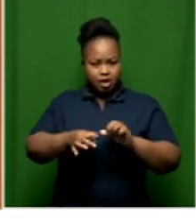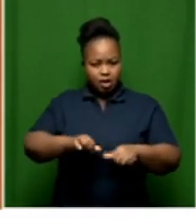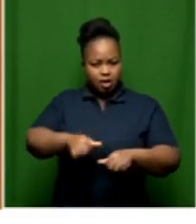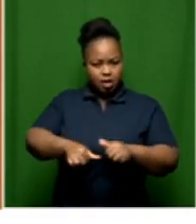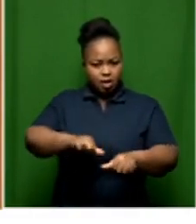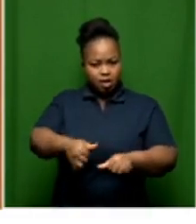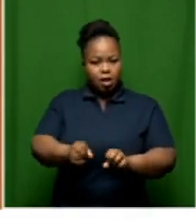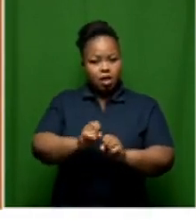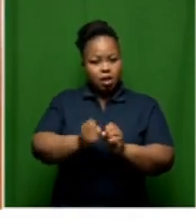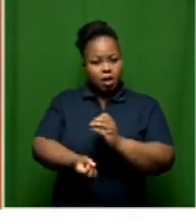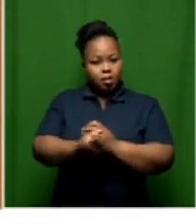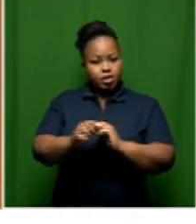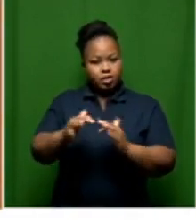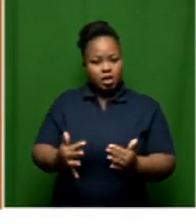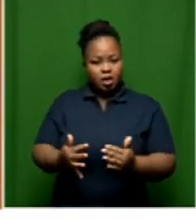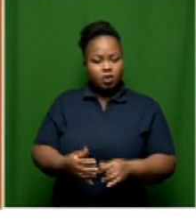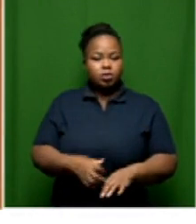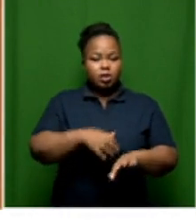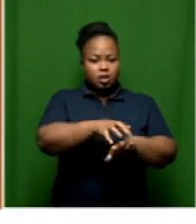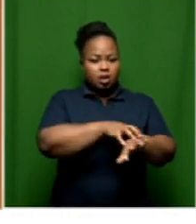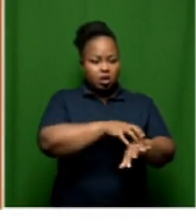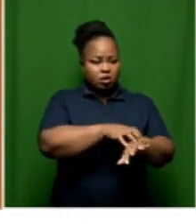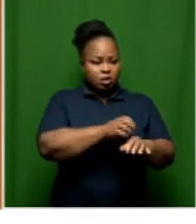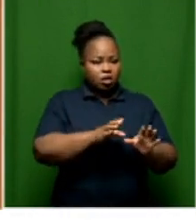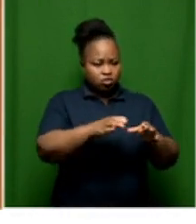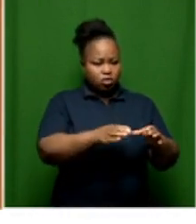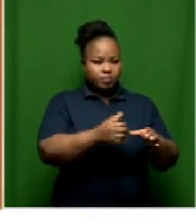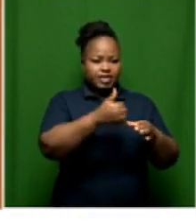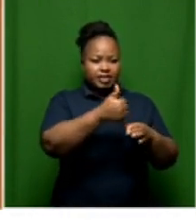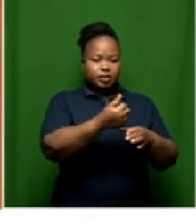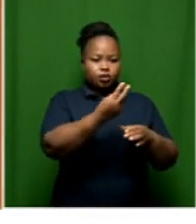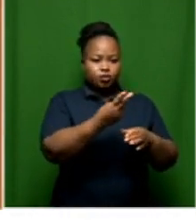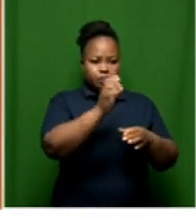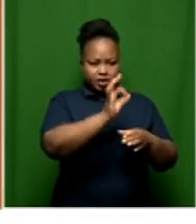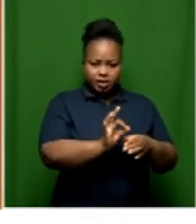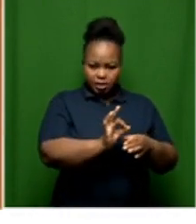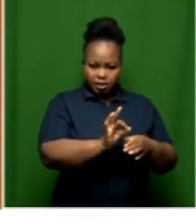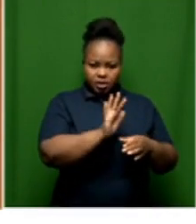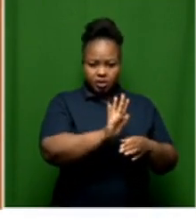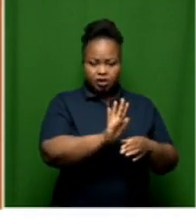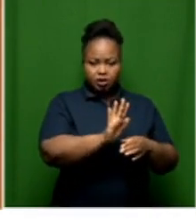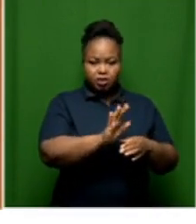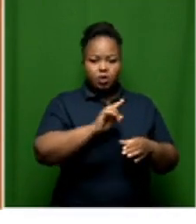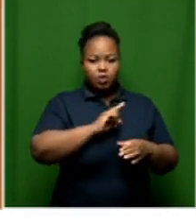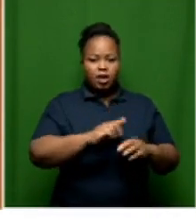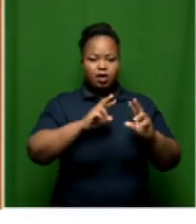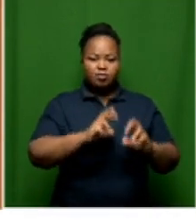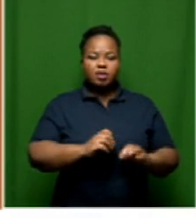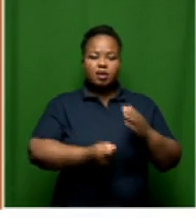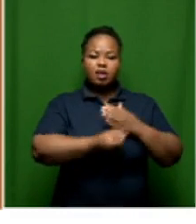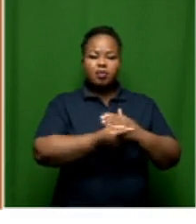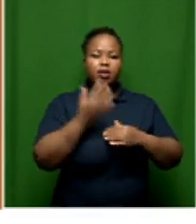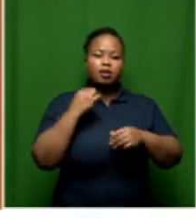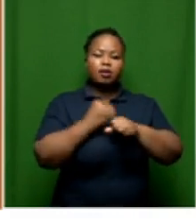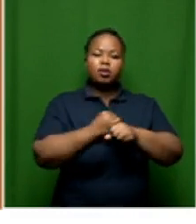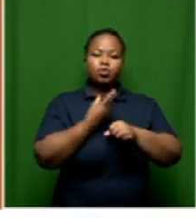consumption sector, we have agriculture consuming 62 percent. And this is based on the study which was conducted